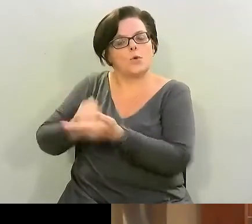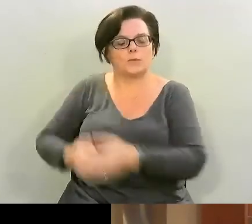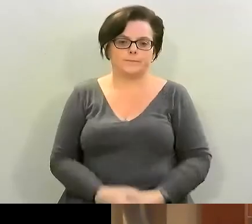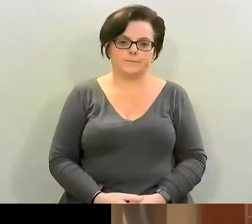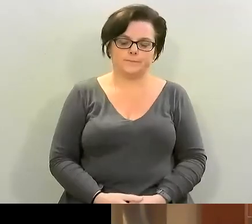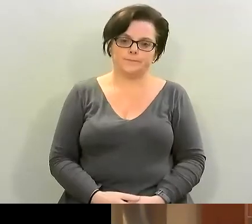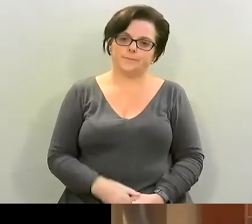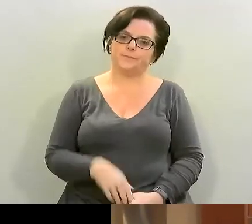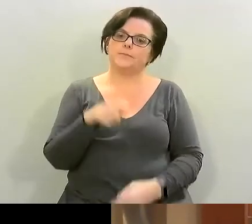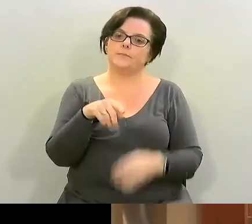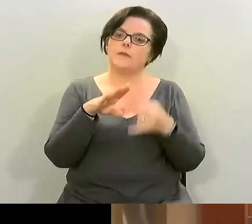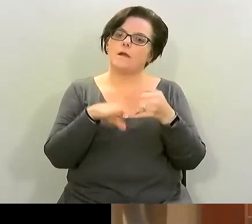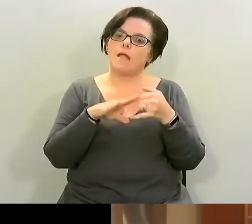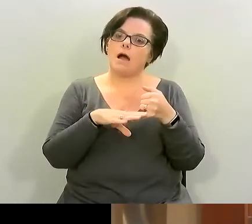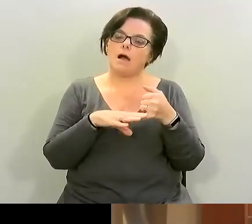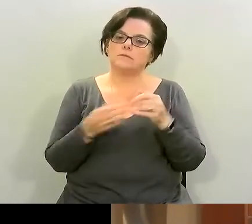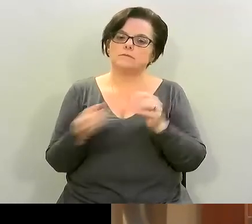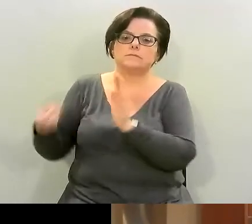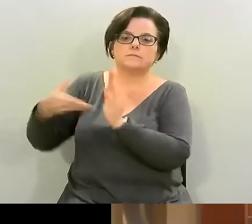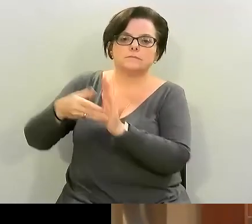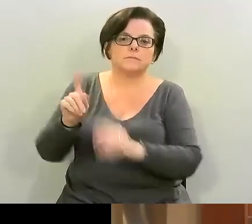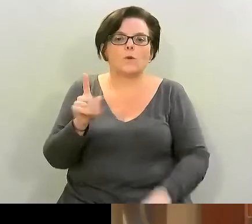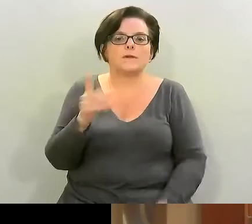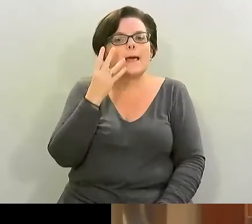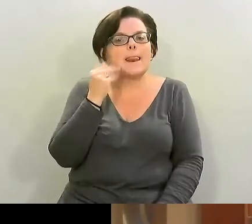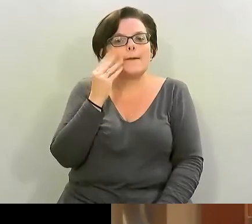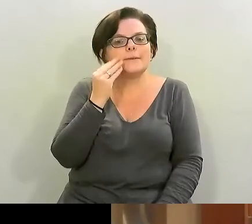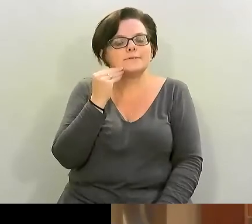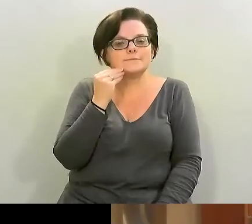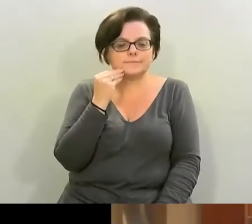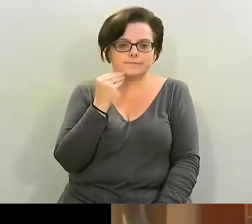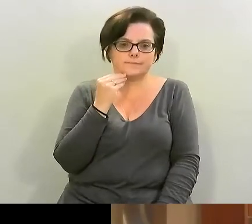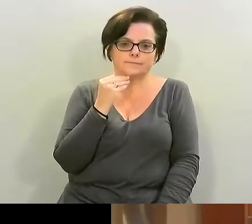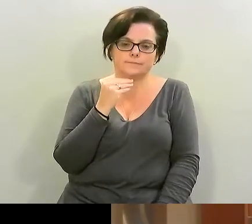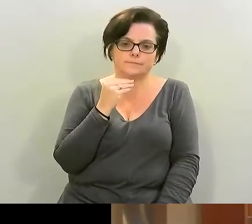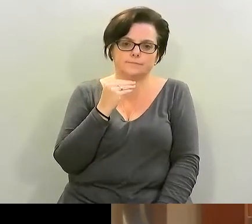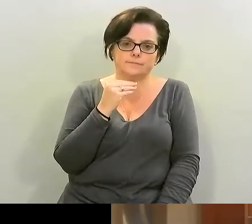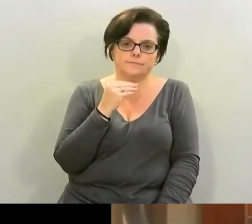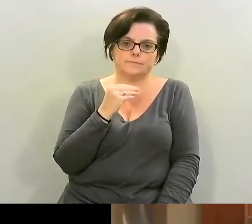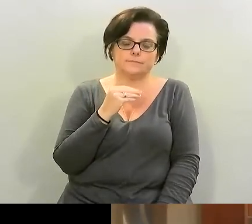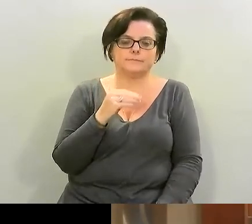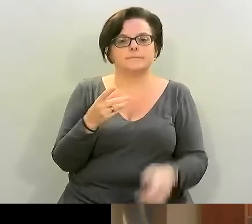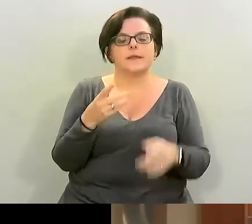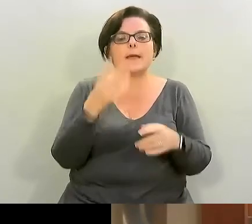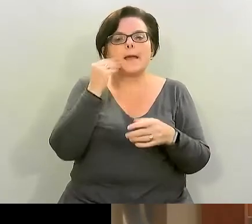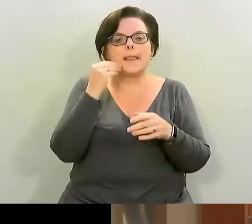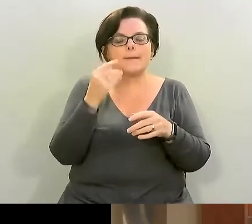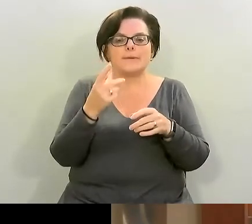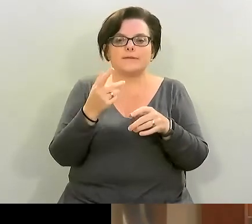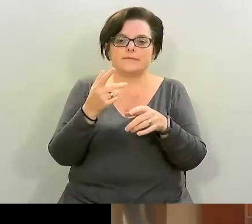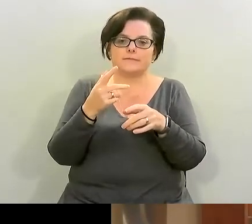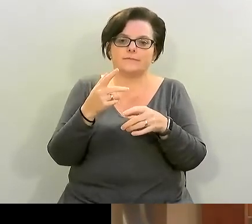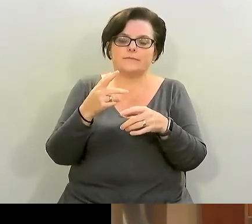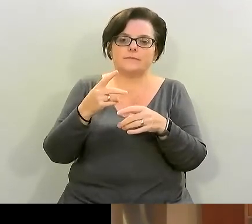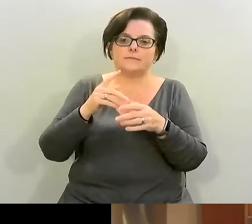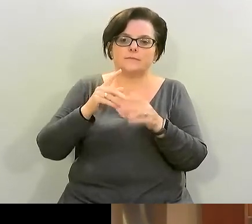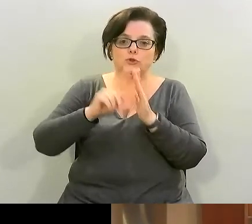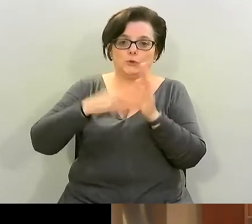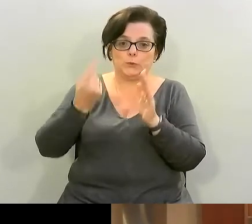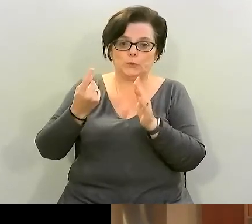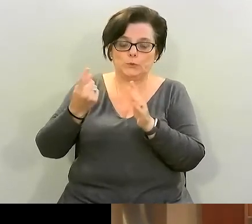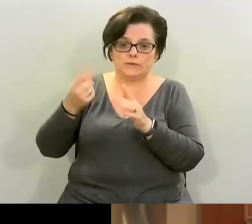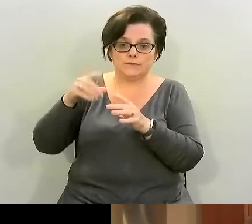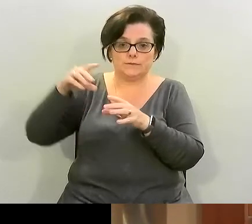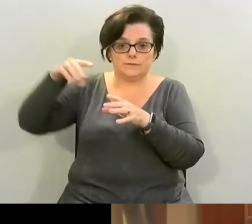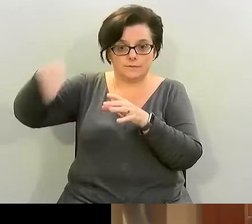is the lemon zest so i just squeeze a little bit of lemon in and then i